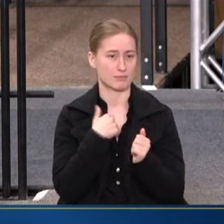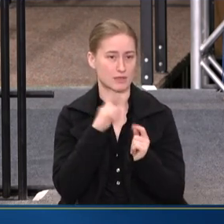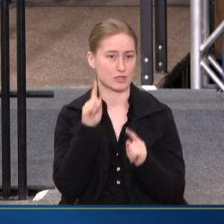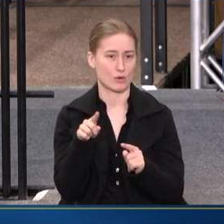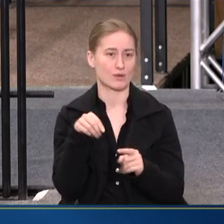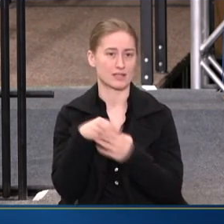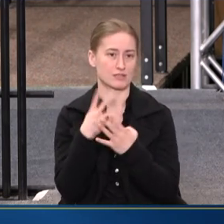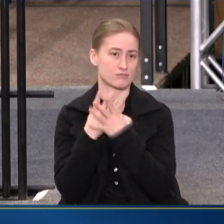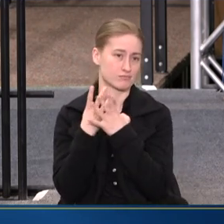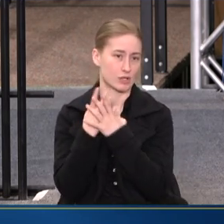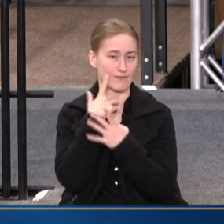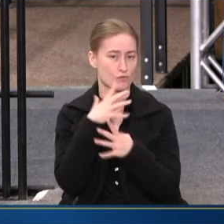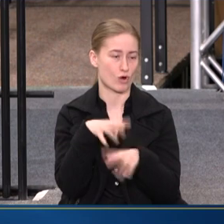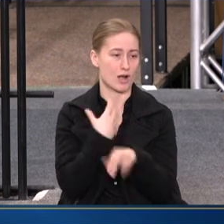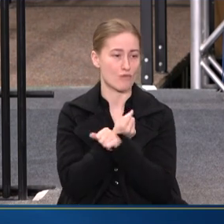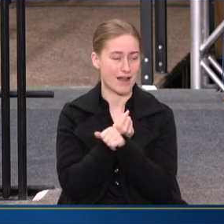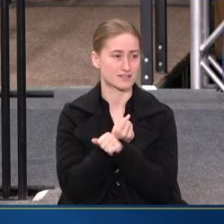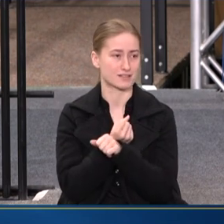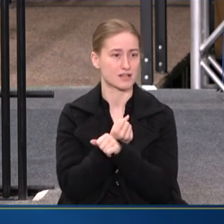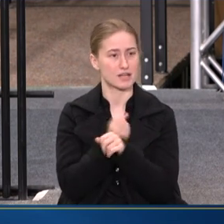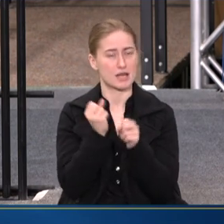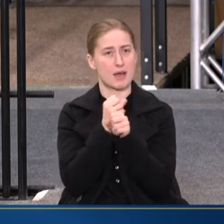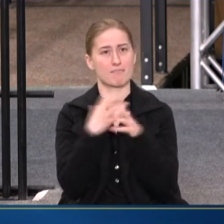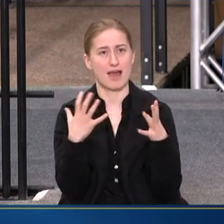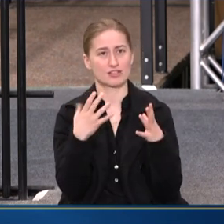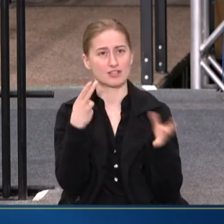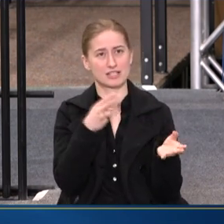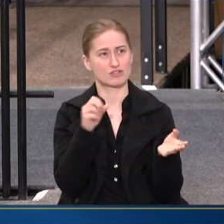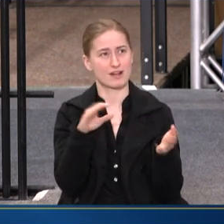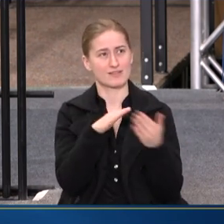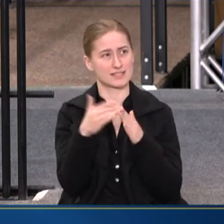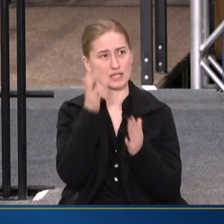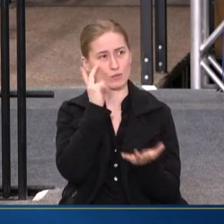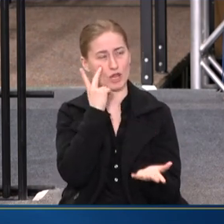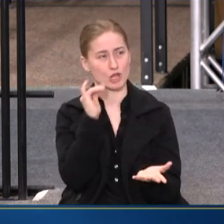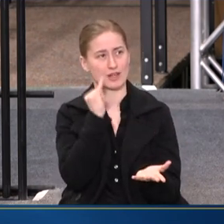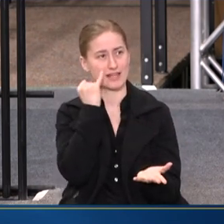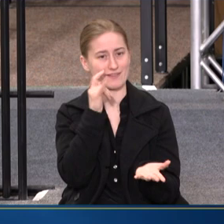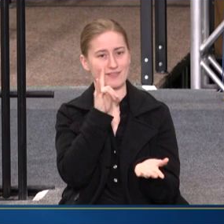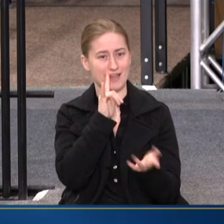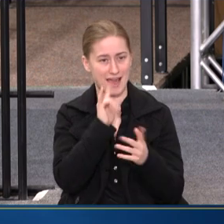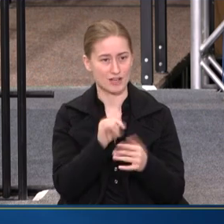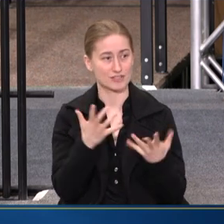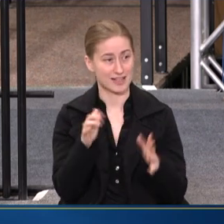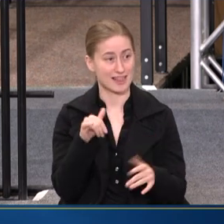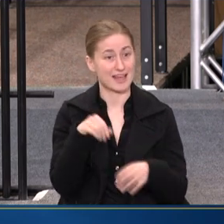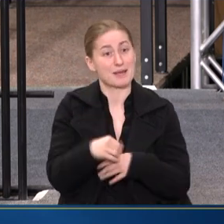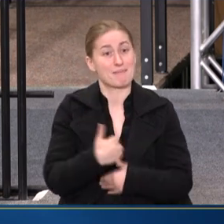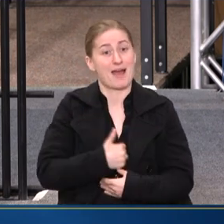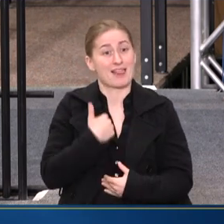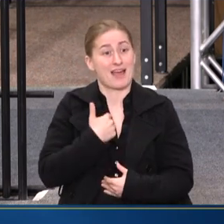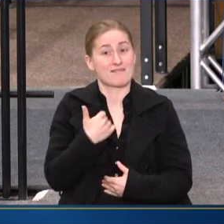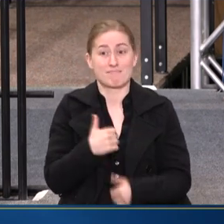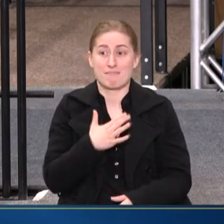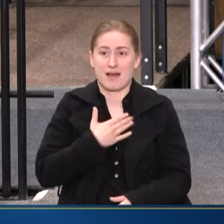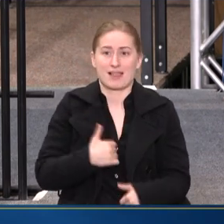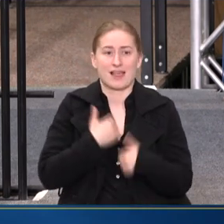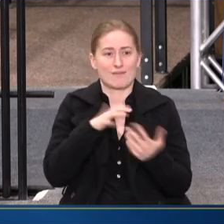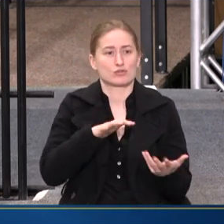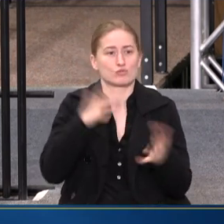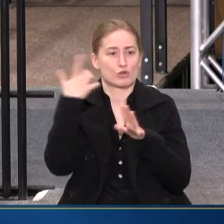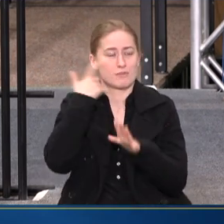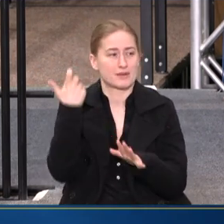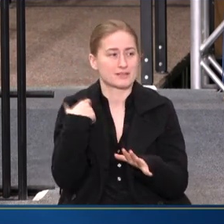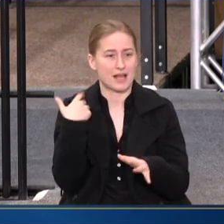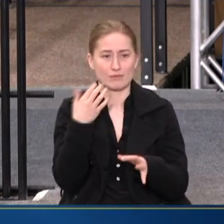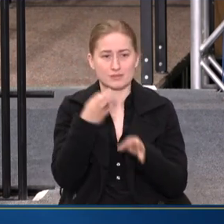Central Bookings for an arrest. Imagine what the history of the city would look like if that actually happened and my life was ruined simply because